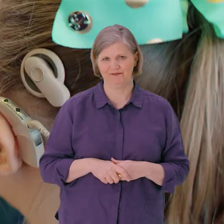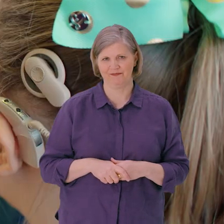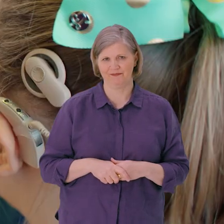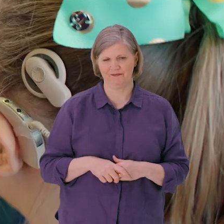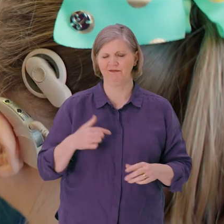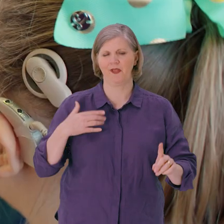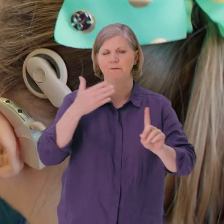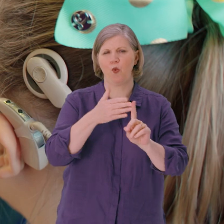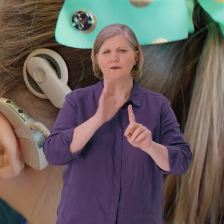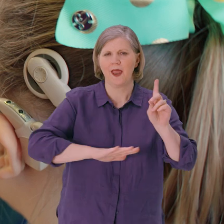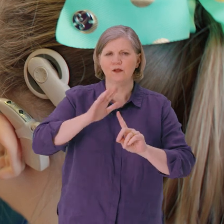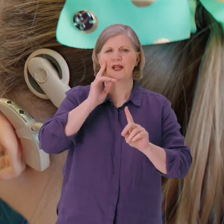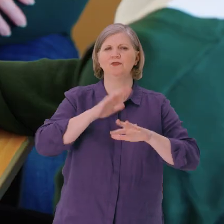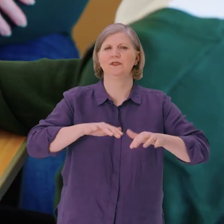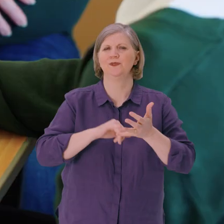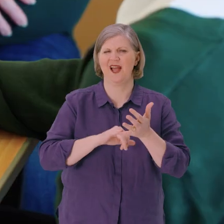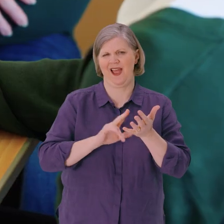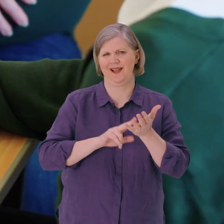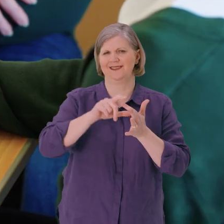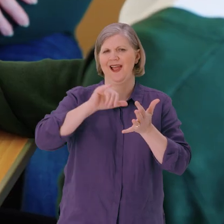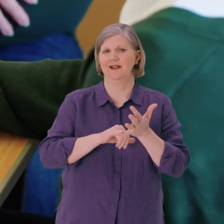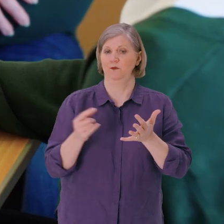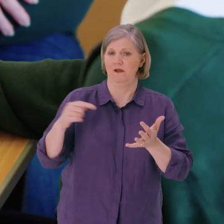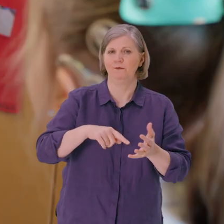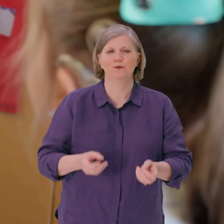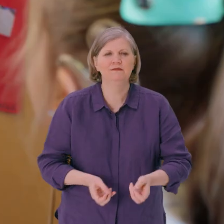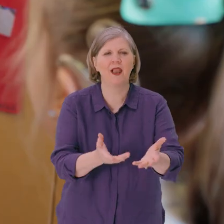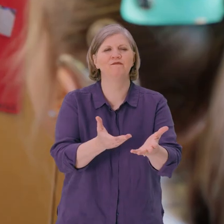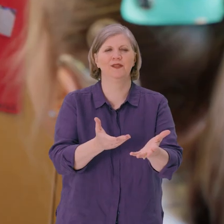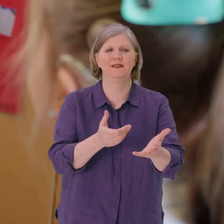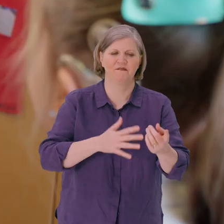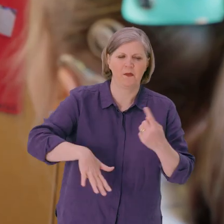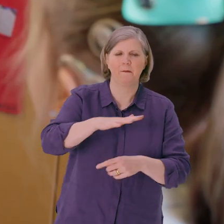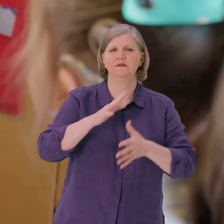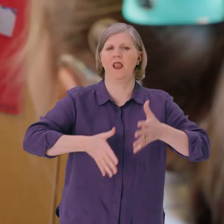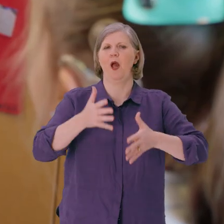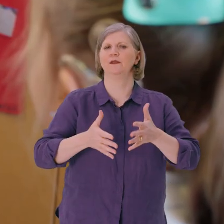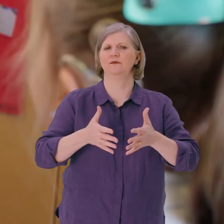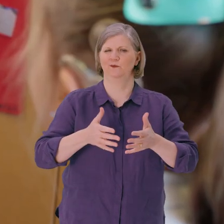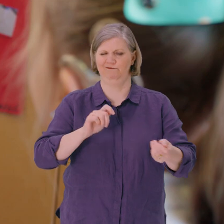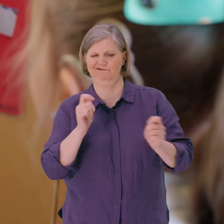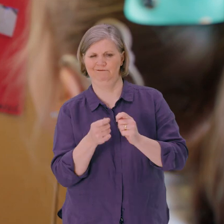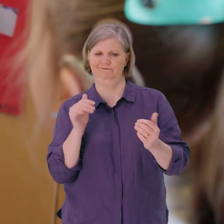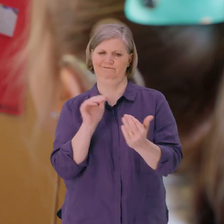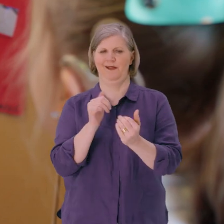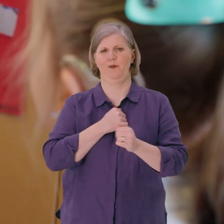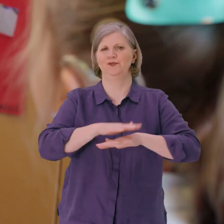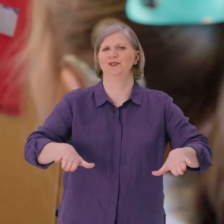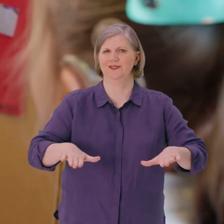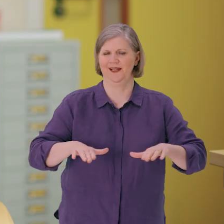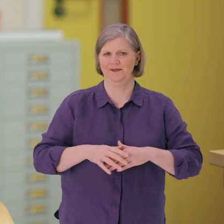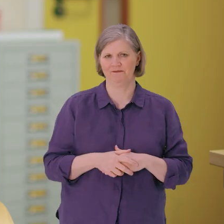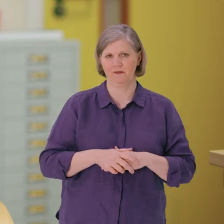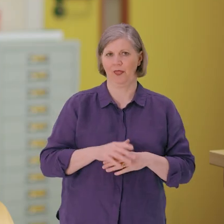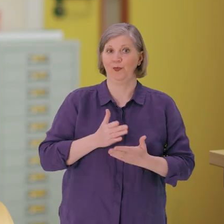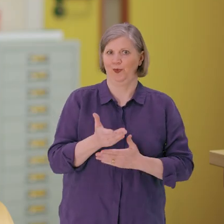I approached the National Deaf Children's Society to come and deliver the family sign language, an adapted one for our children